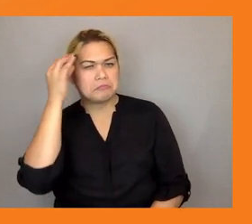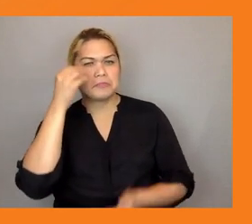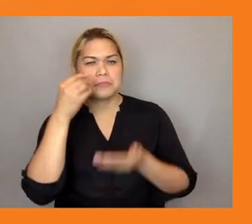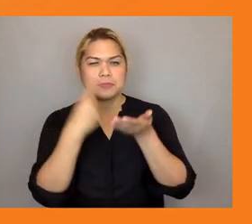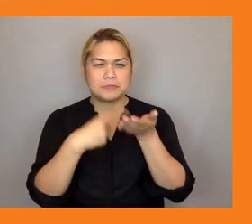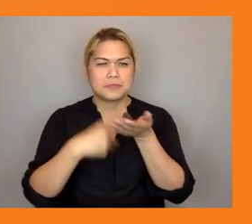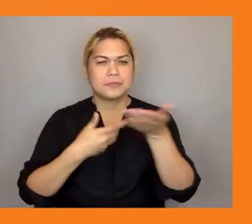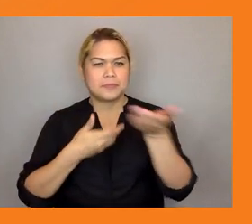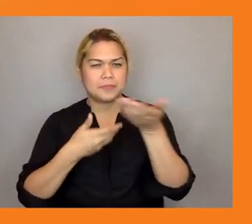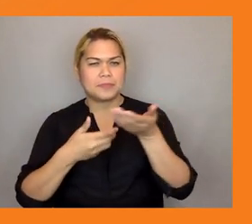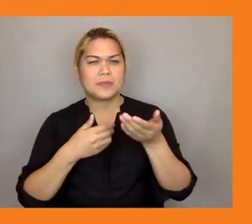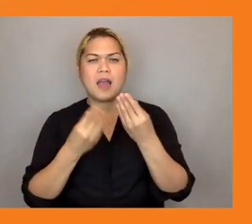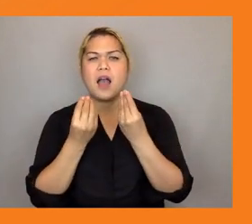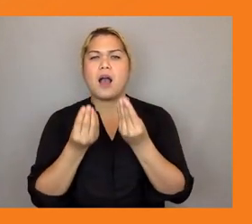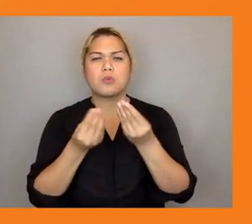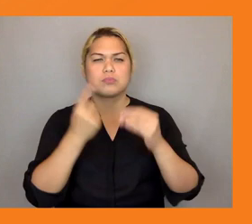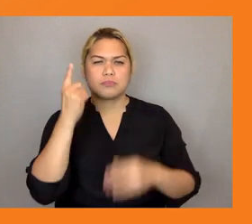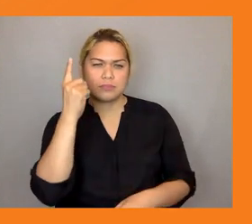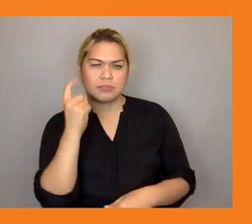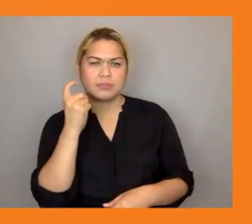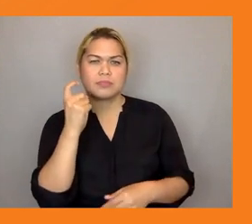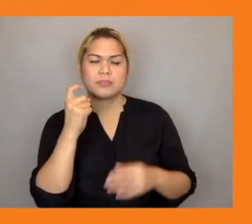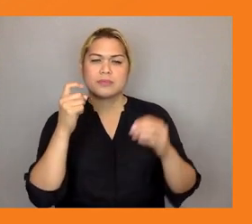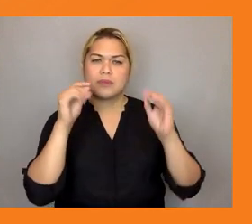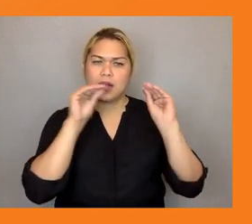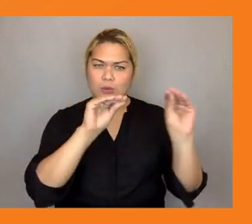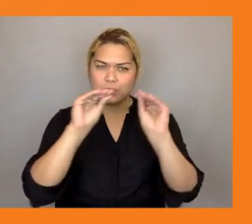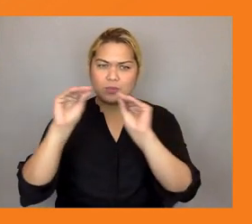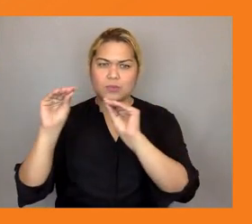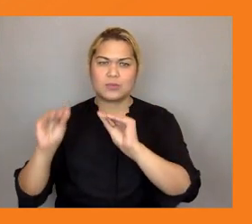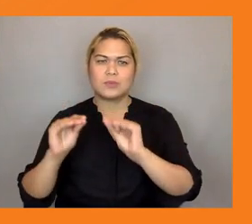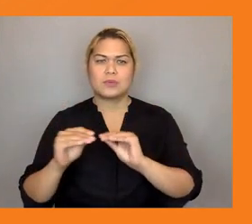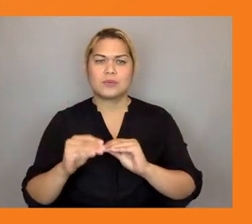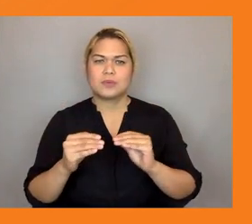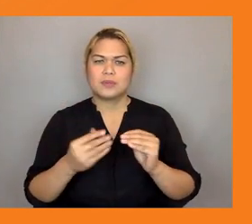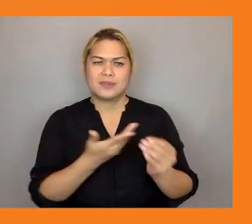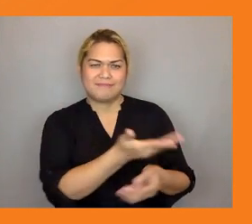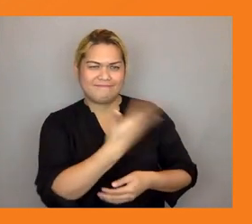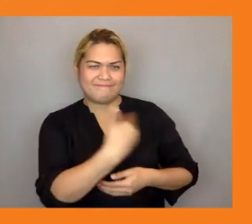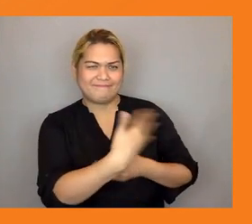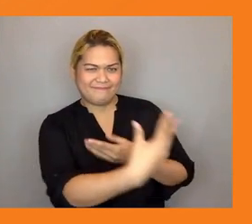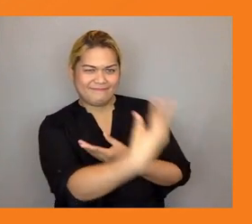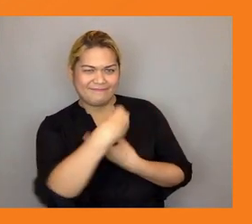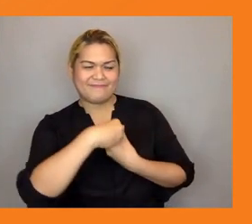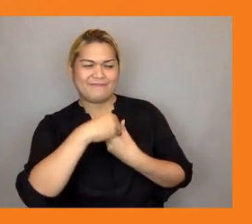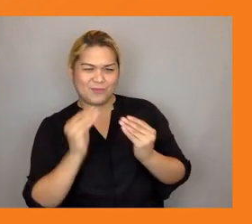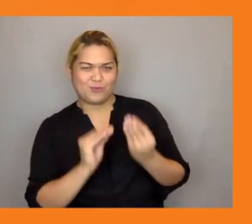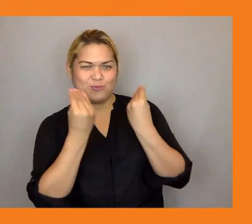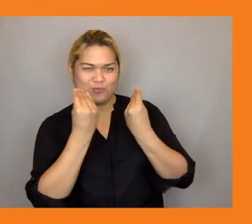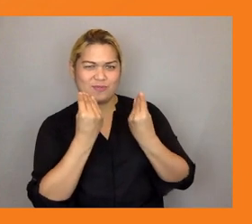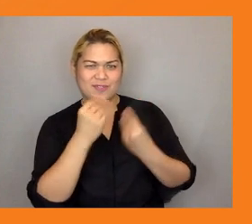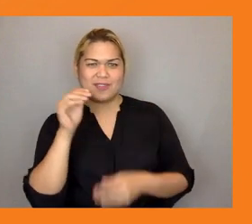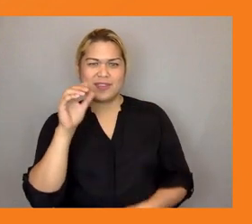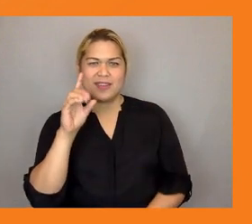education and the fact that we are integrating them and using the data to actually drive our programs and even our